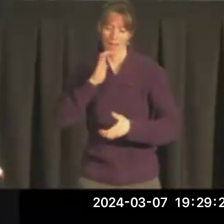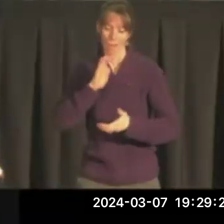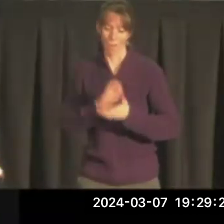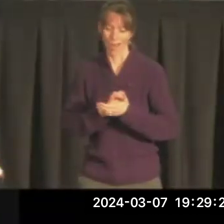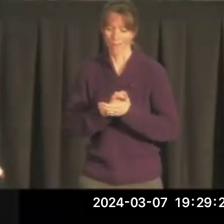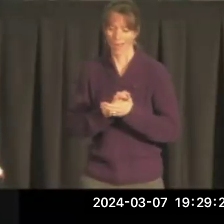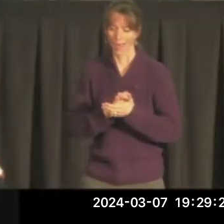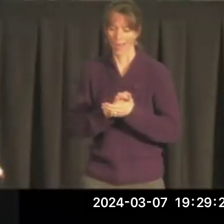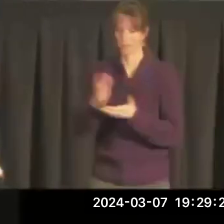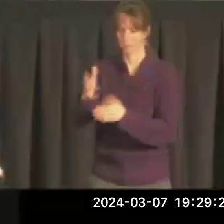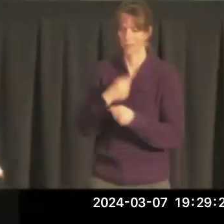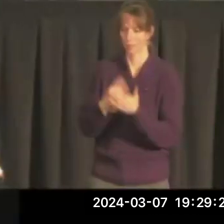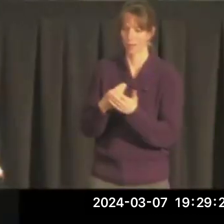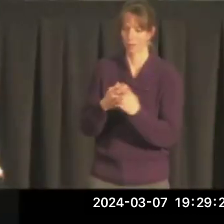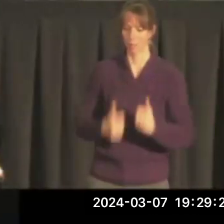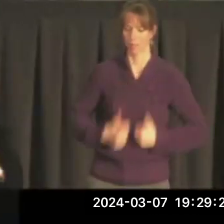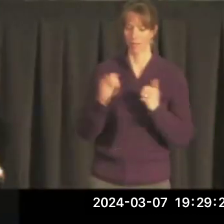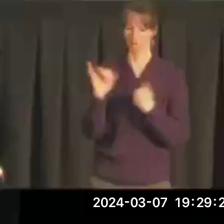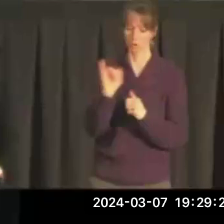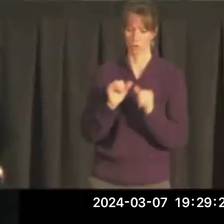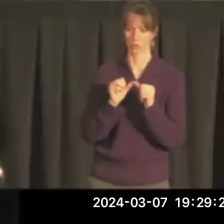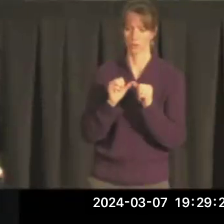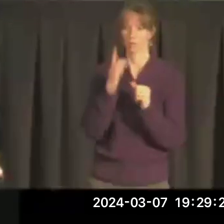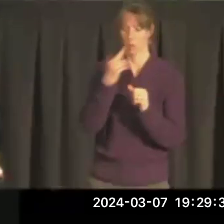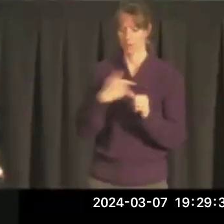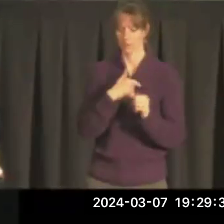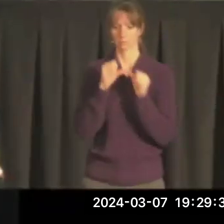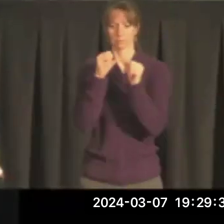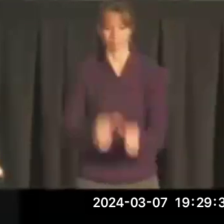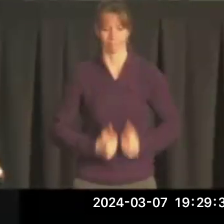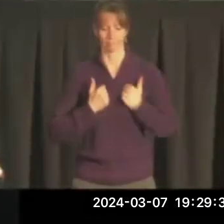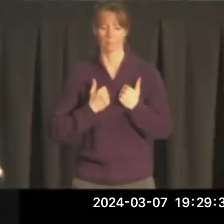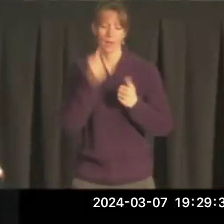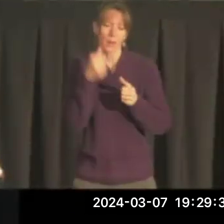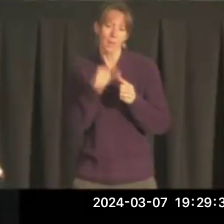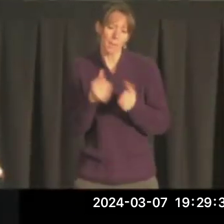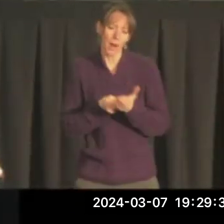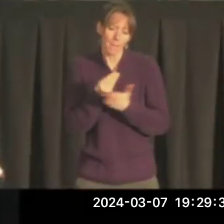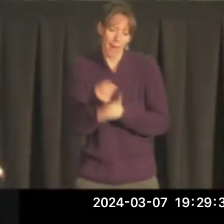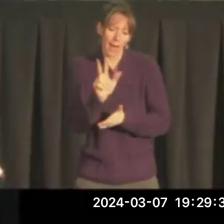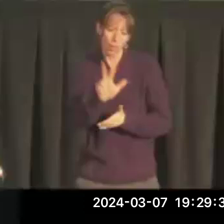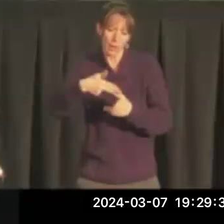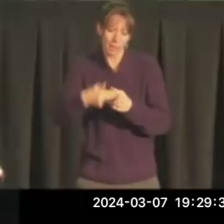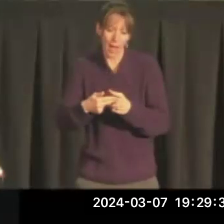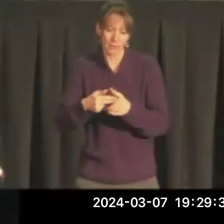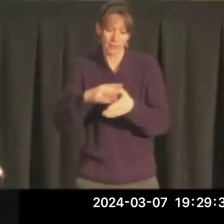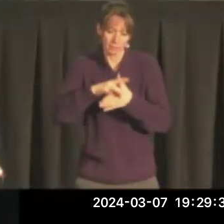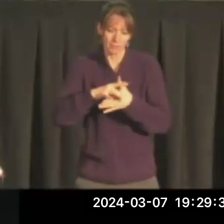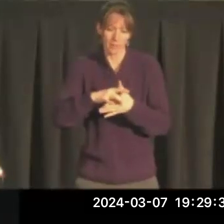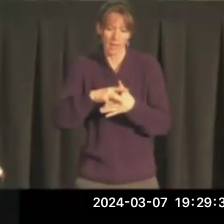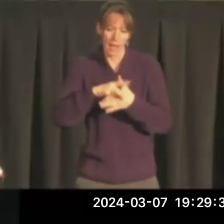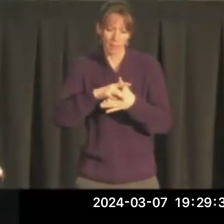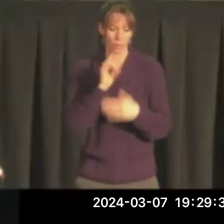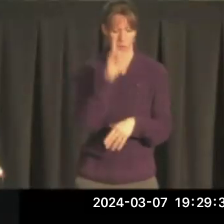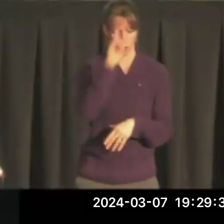life insurance policy to keep us going. I remember, at the time, buying three pounds of hamburger for just 25 cents